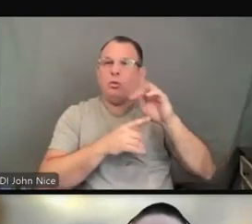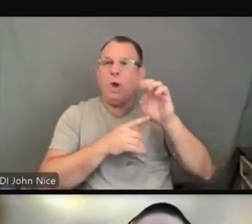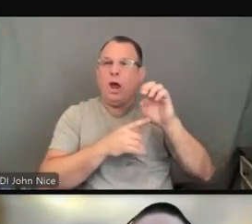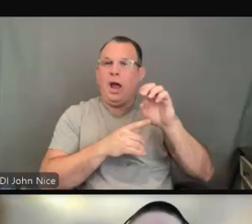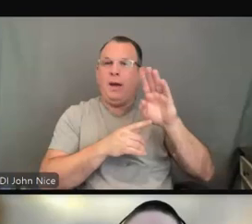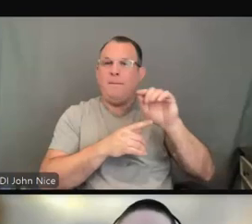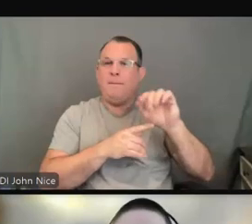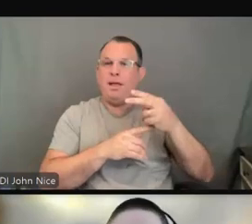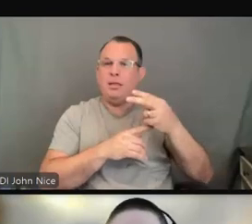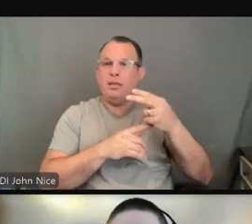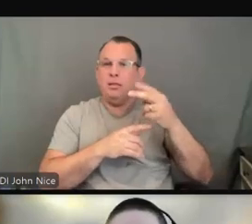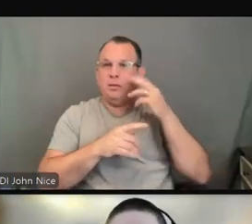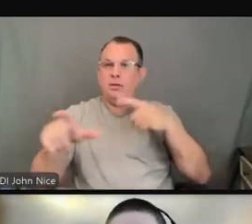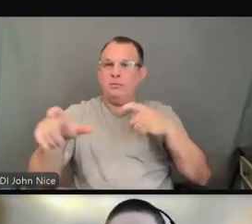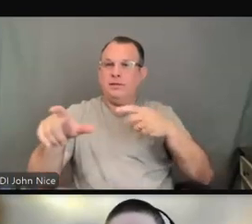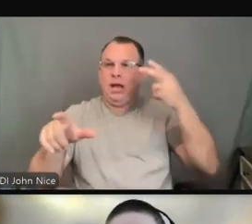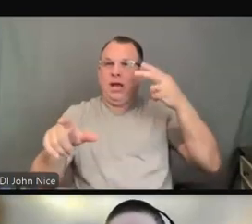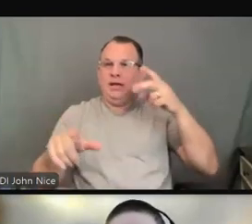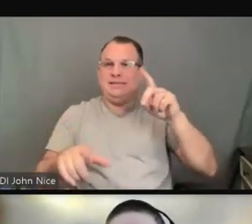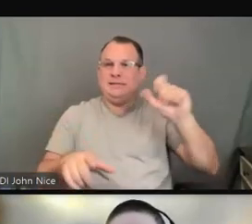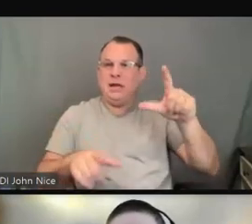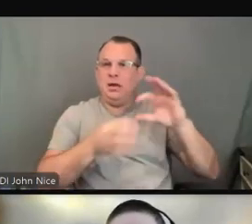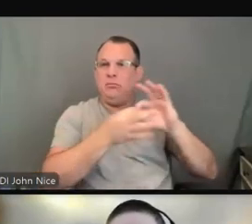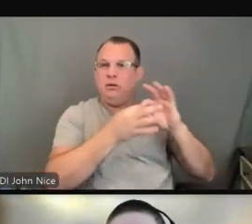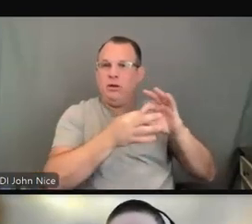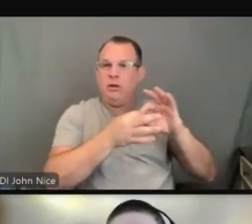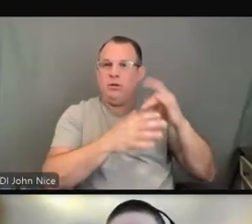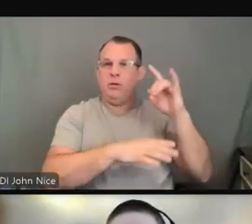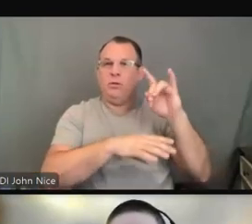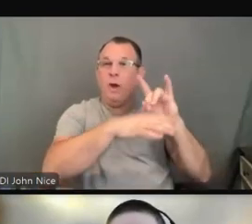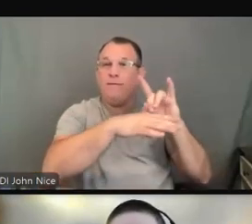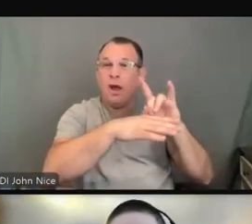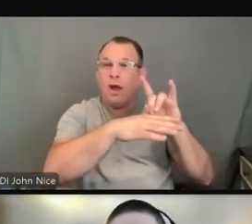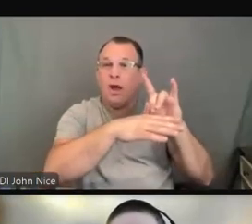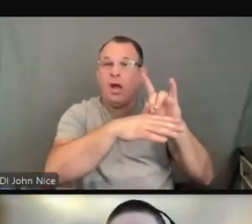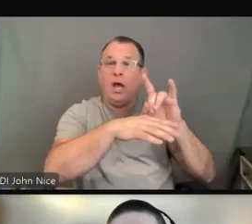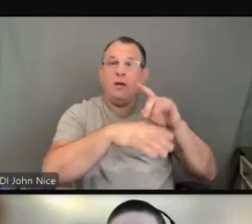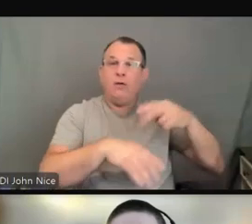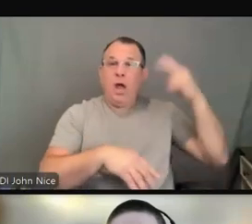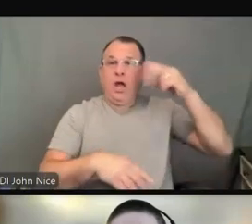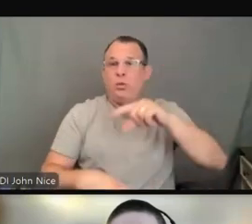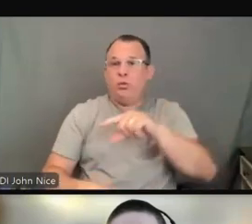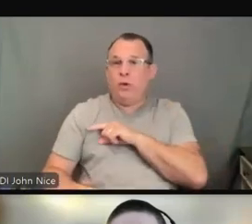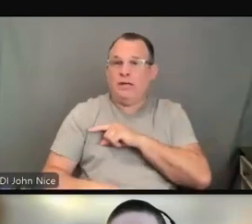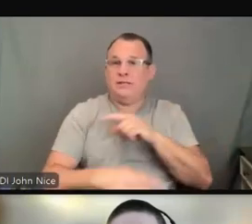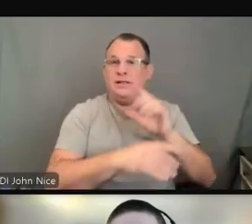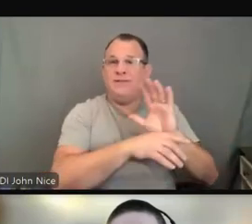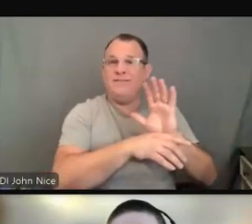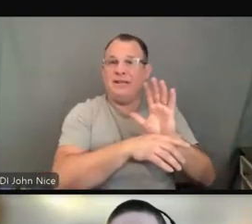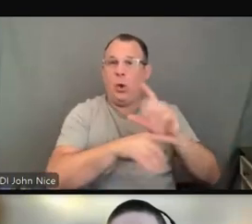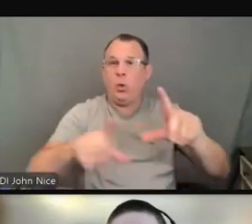connection that delivers high-quality video images that are not supposed to